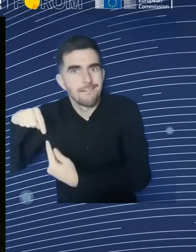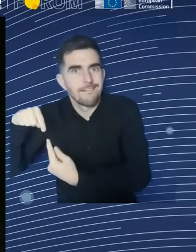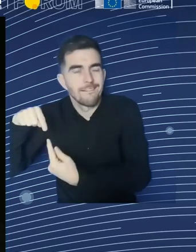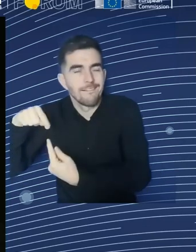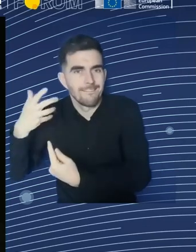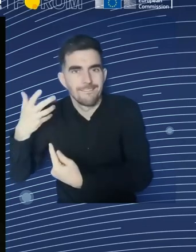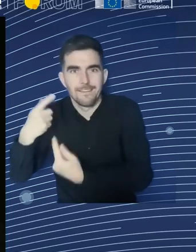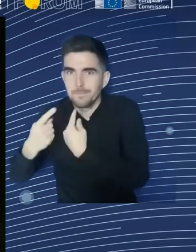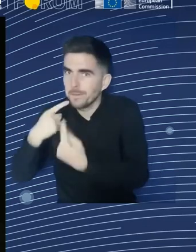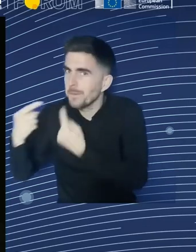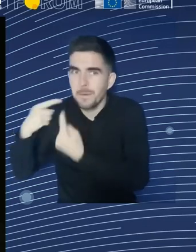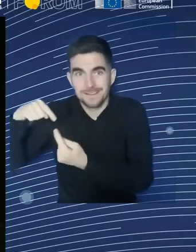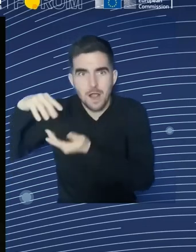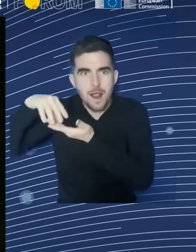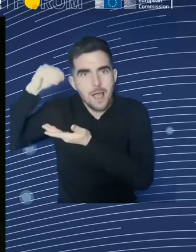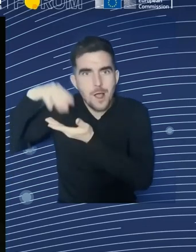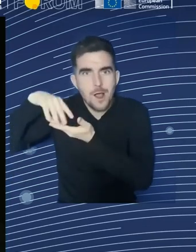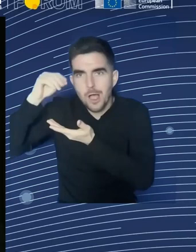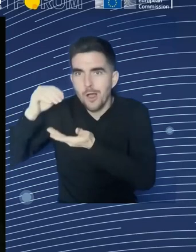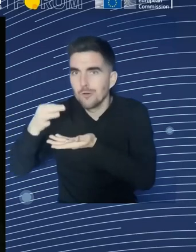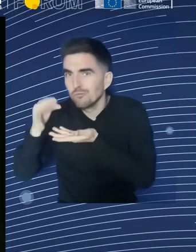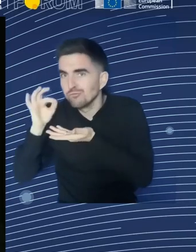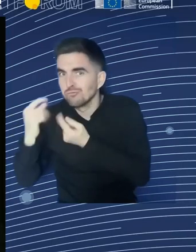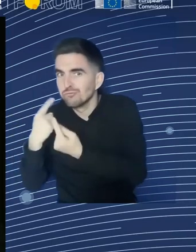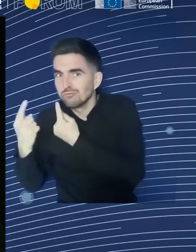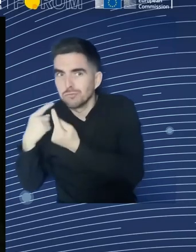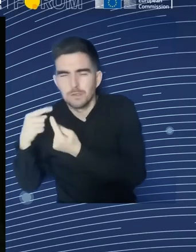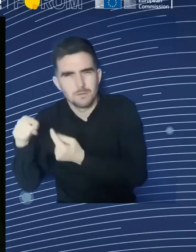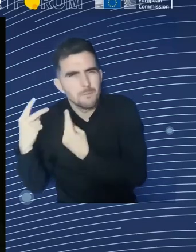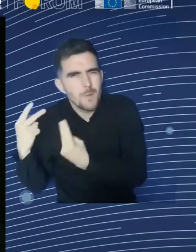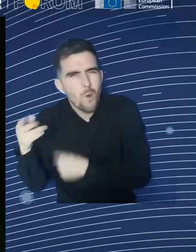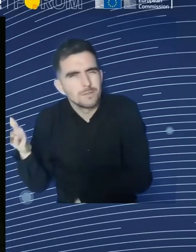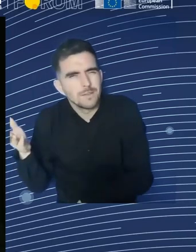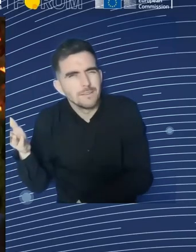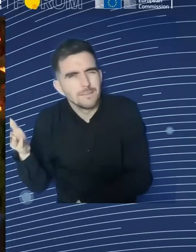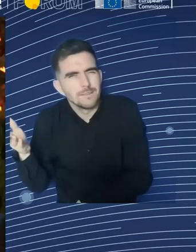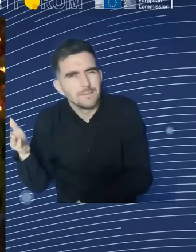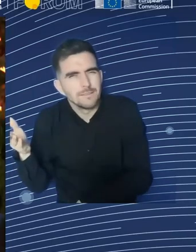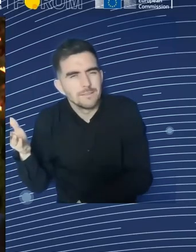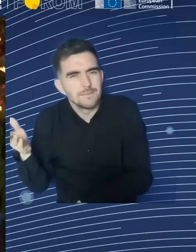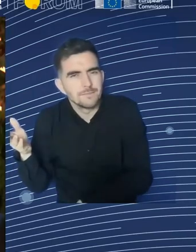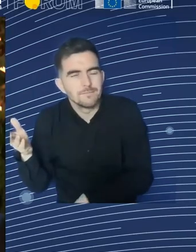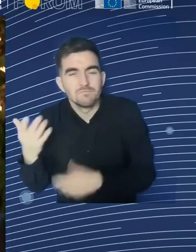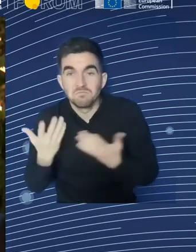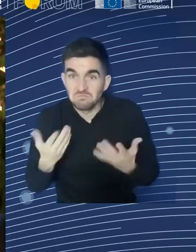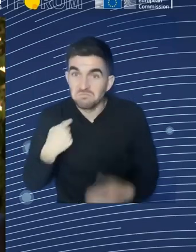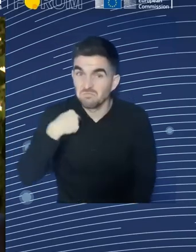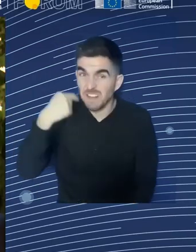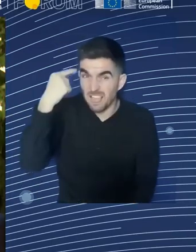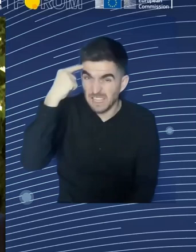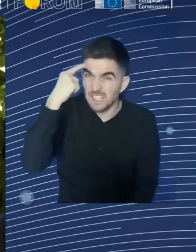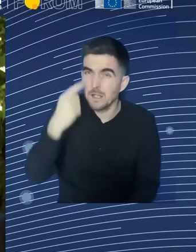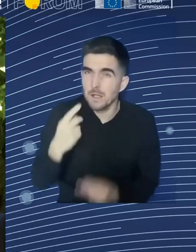think it is important to first see how changes in the way we perform work